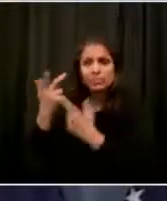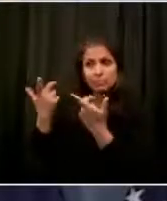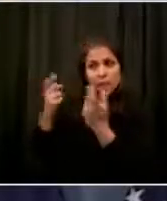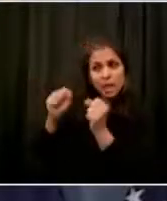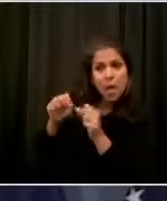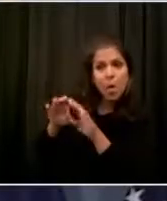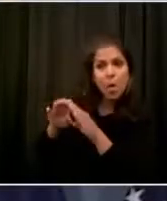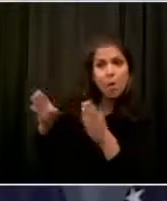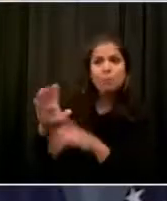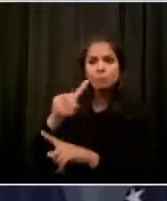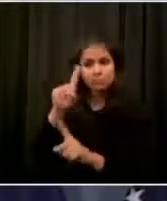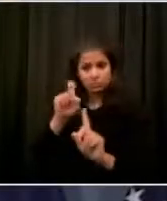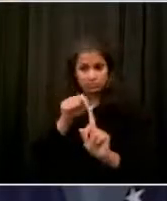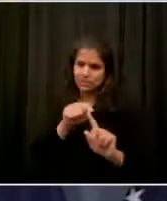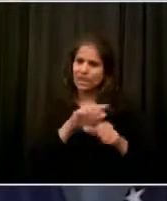second one?